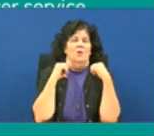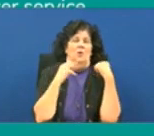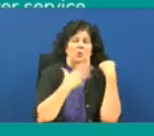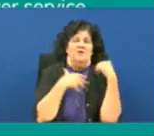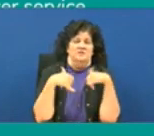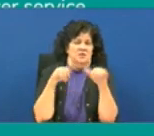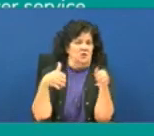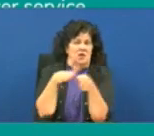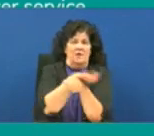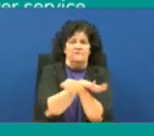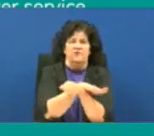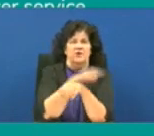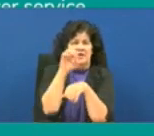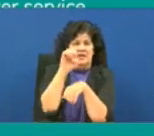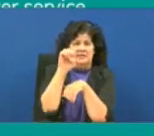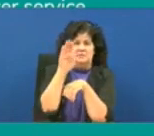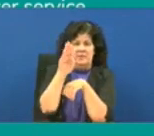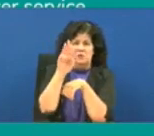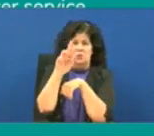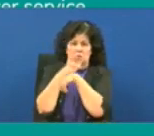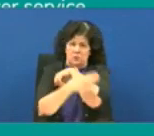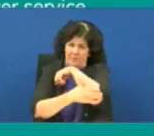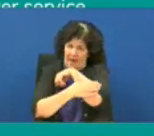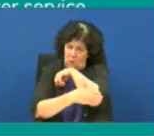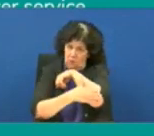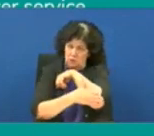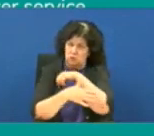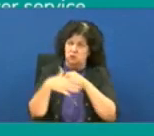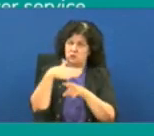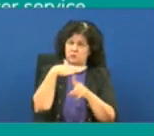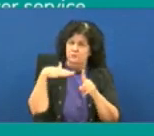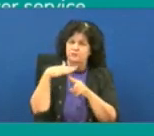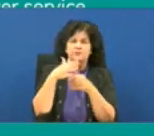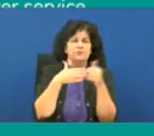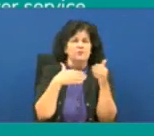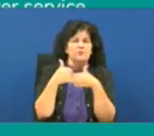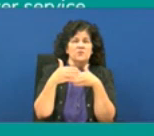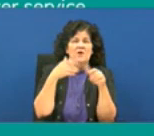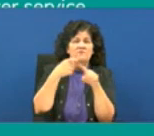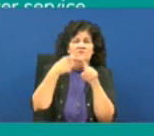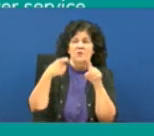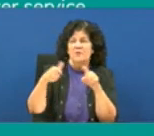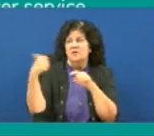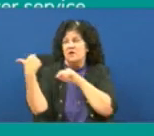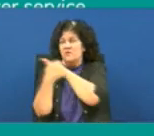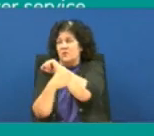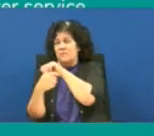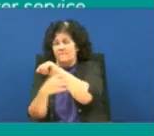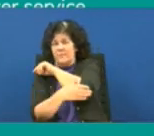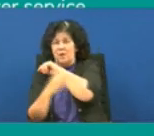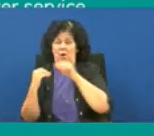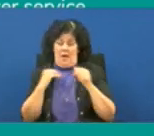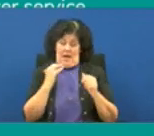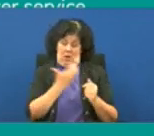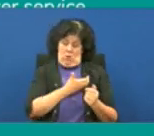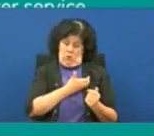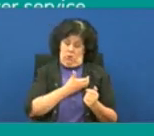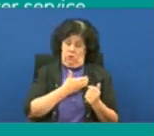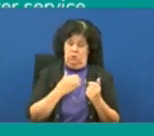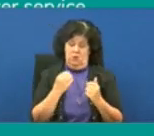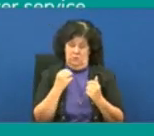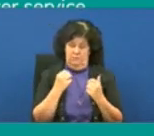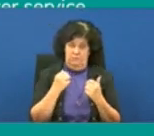covering only east baton rich paris residents regardless if they come in from ascension we're still covering our residents and then